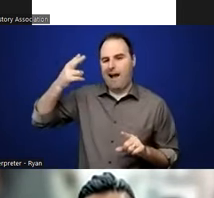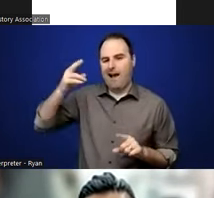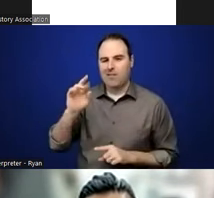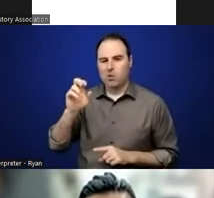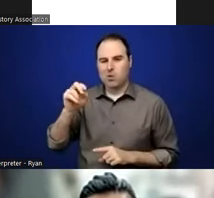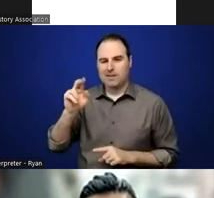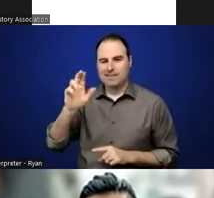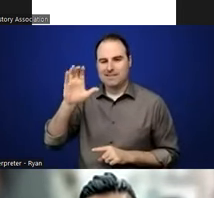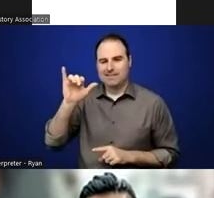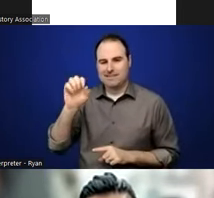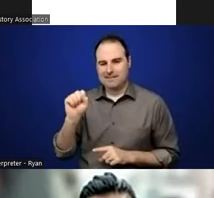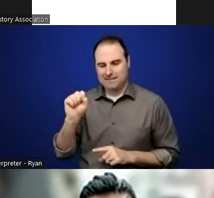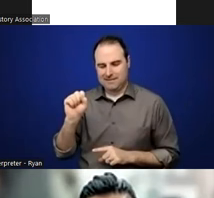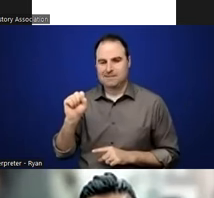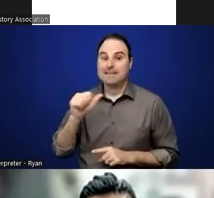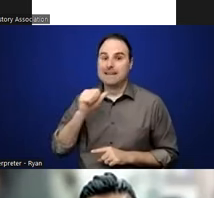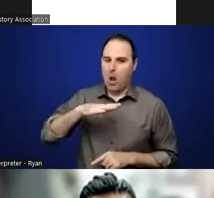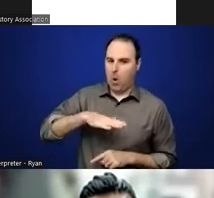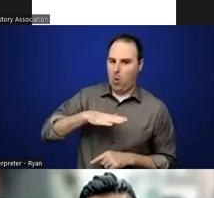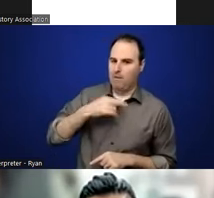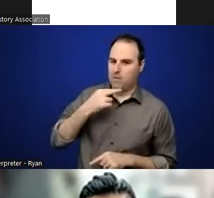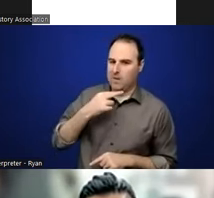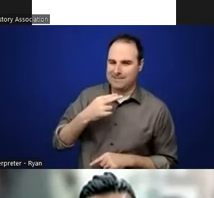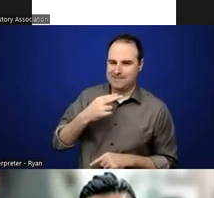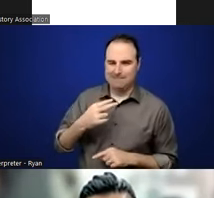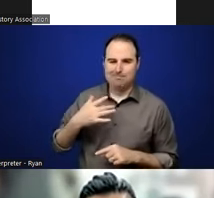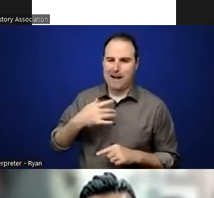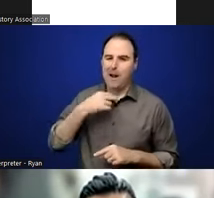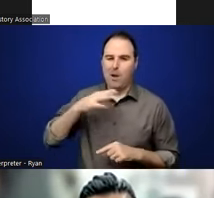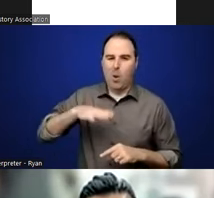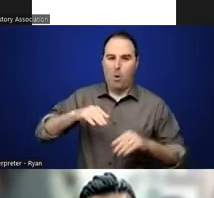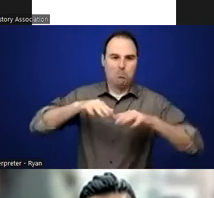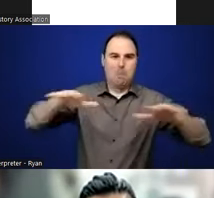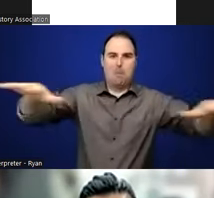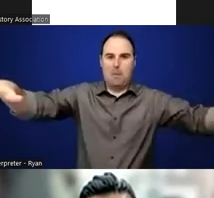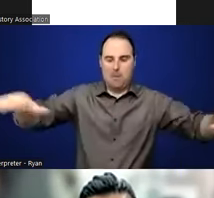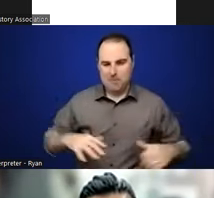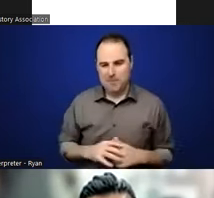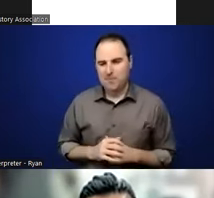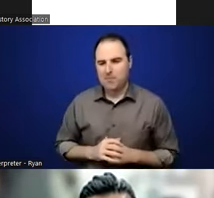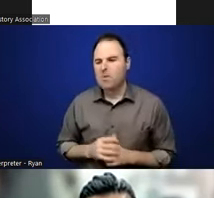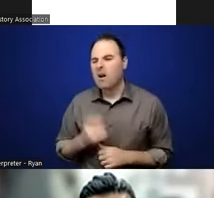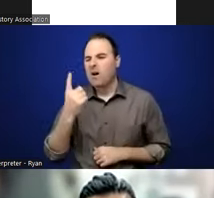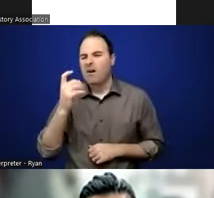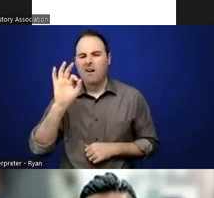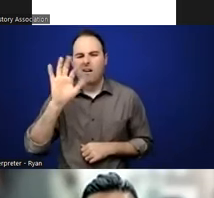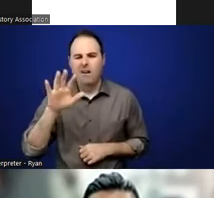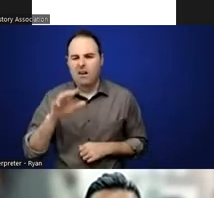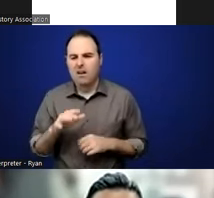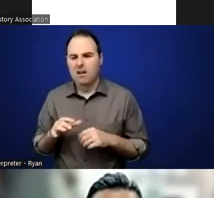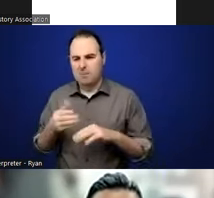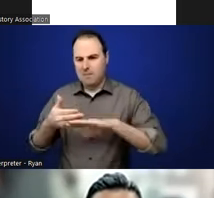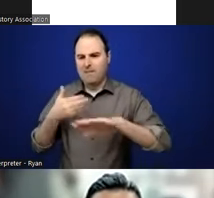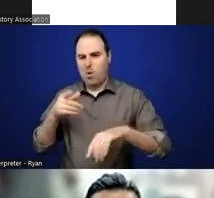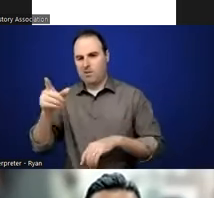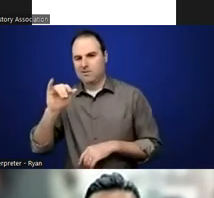technology for that. So thank you, Fanny. Oh, one other thing I wanted to point out and Jackie, then we'll, come over to you. But, um, I think, um,